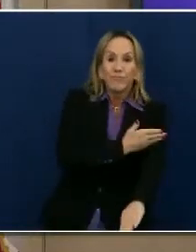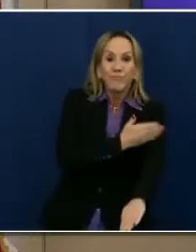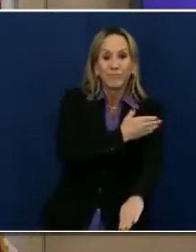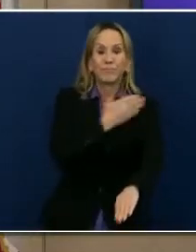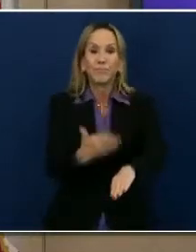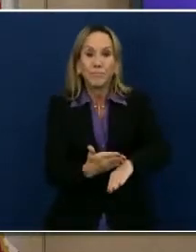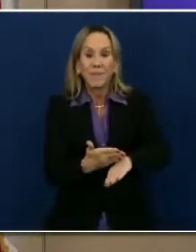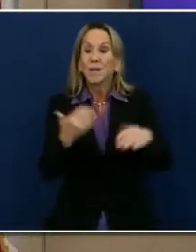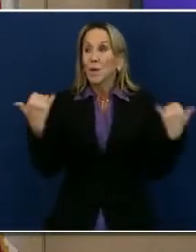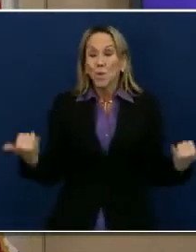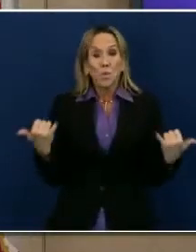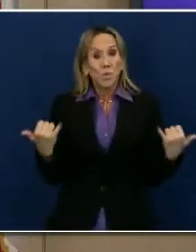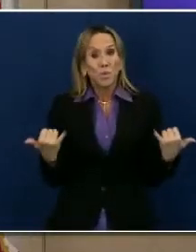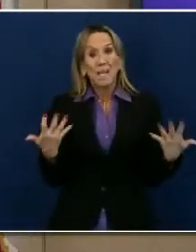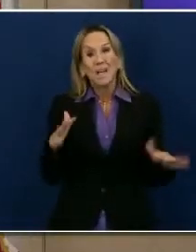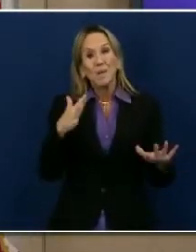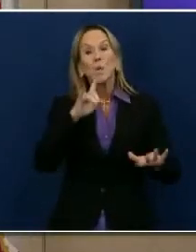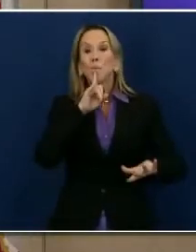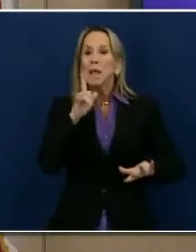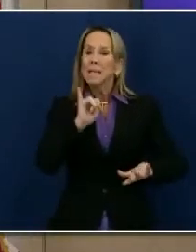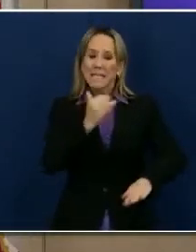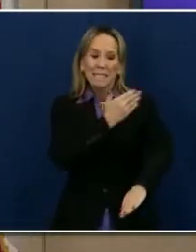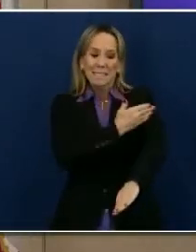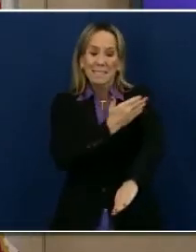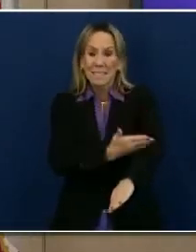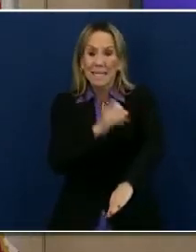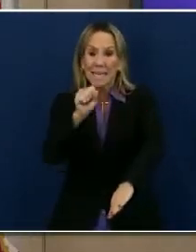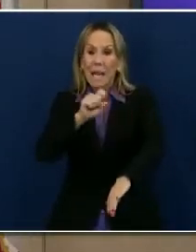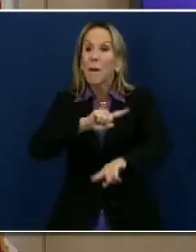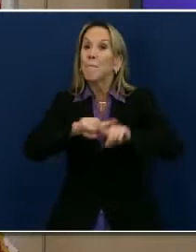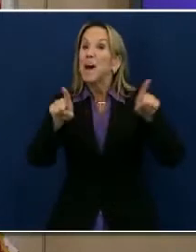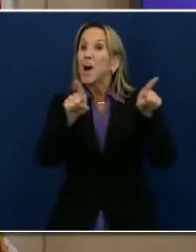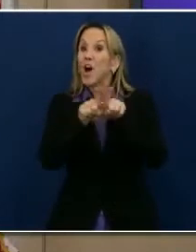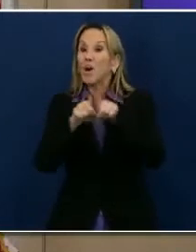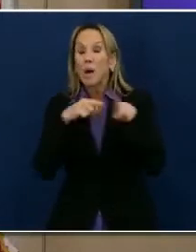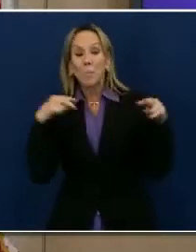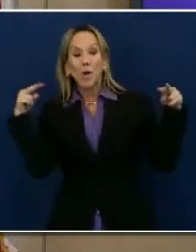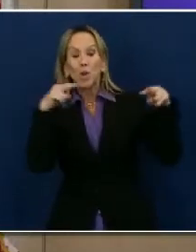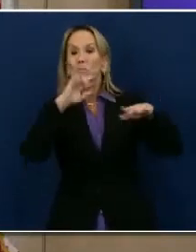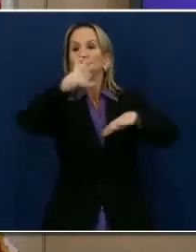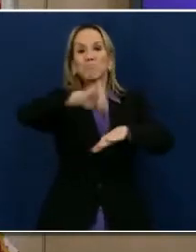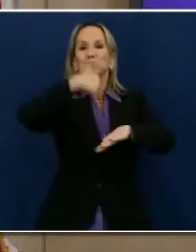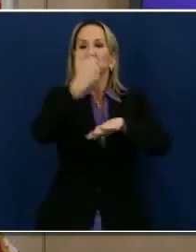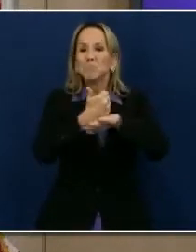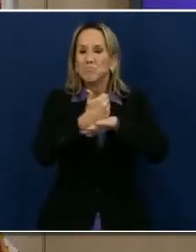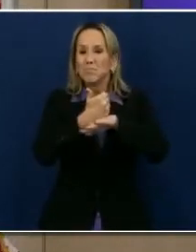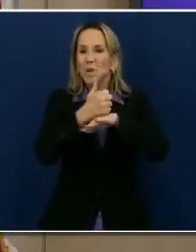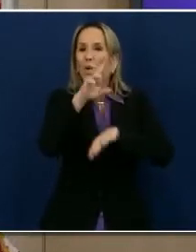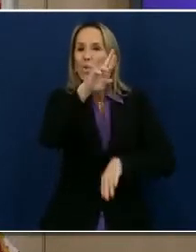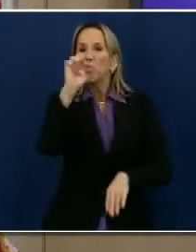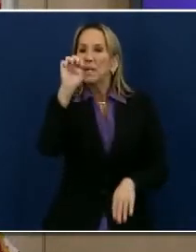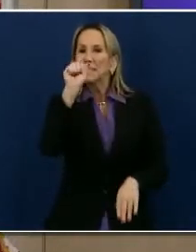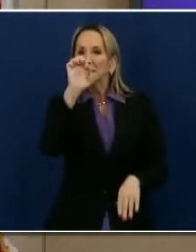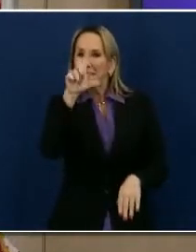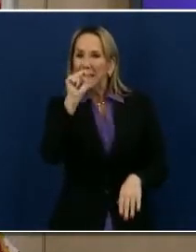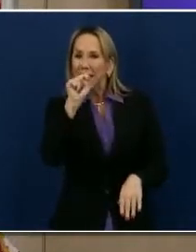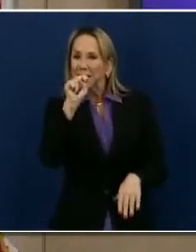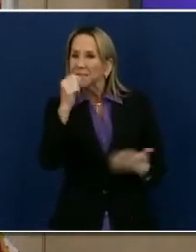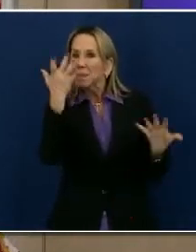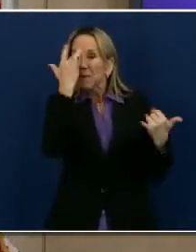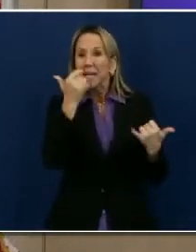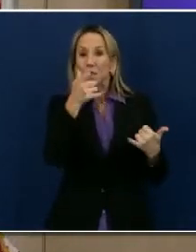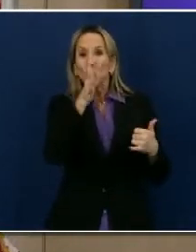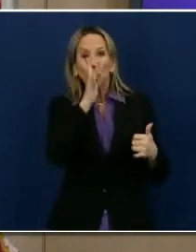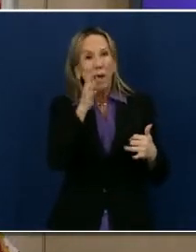think in a way it represents a reset for us. It is natural that as you go through these things and you see case counts